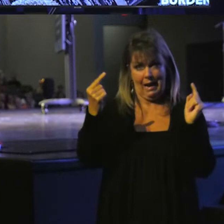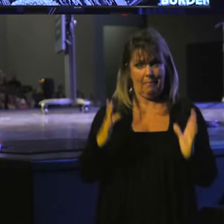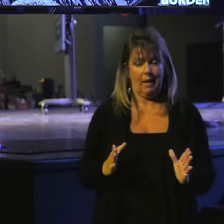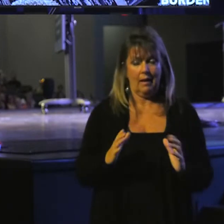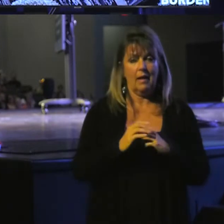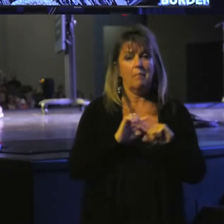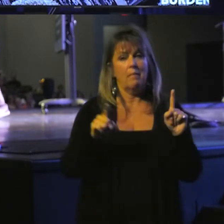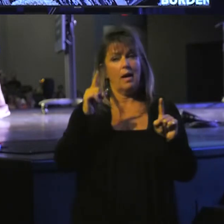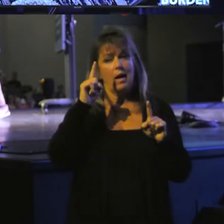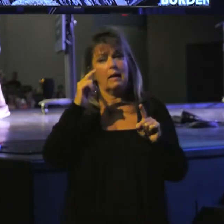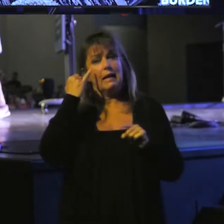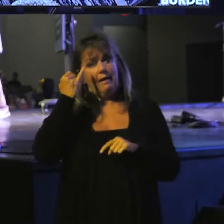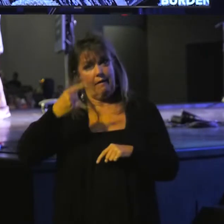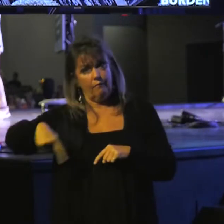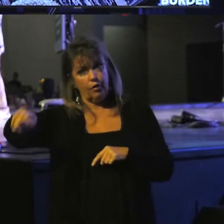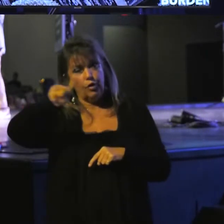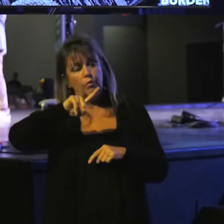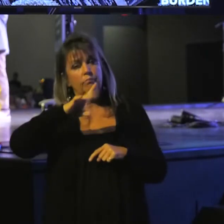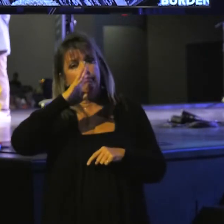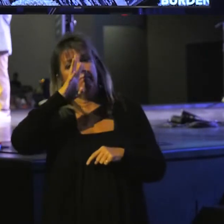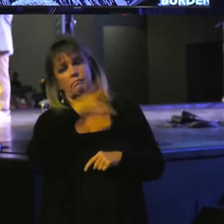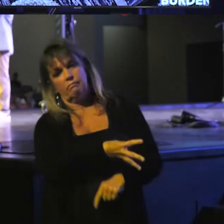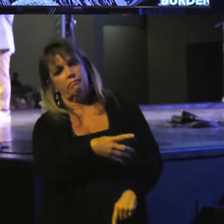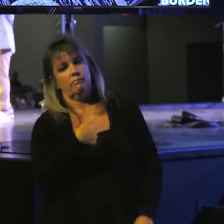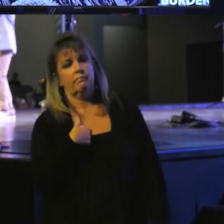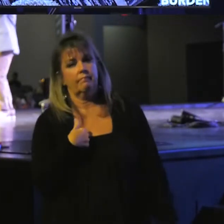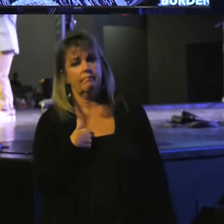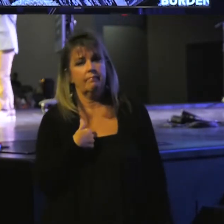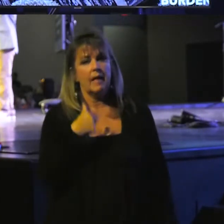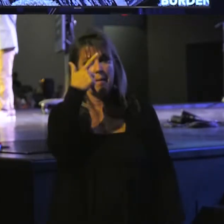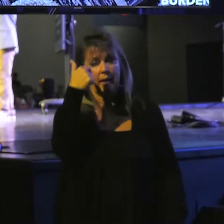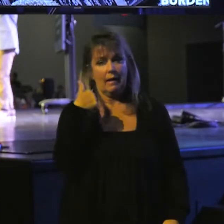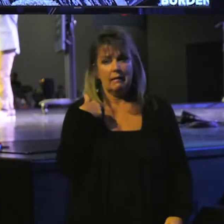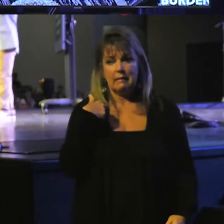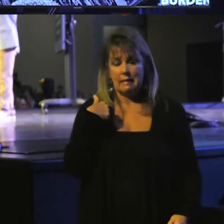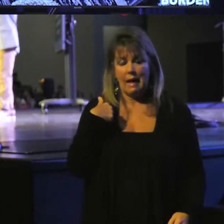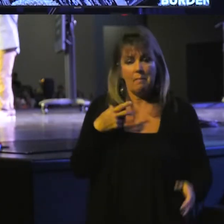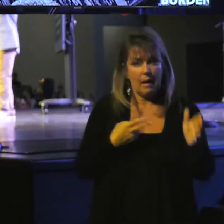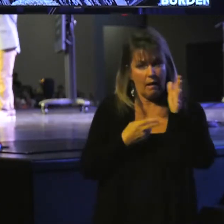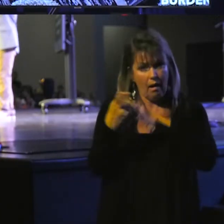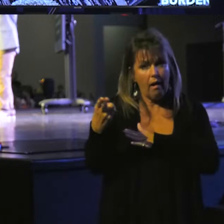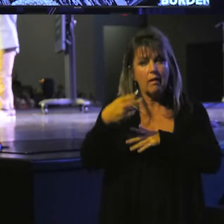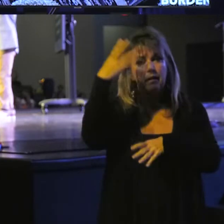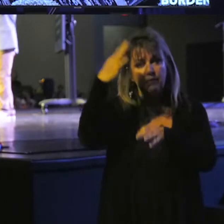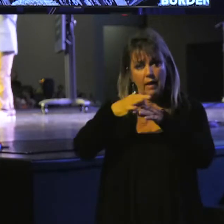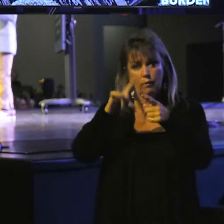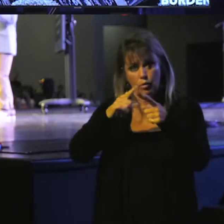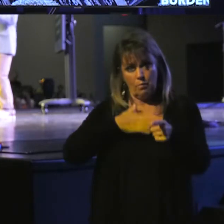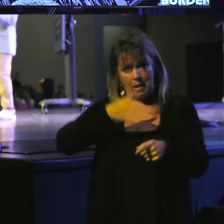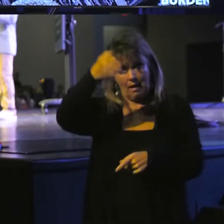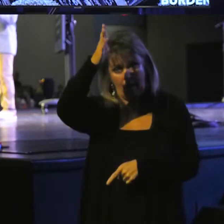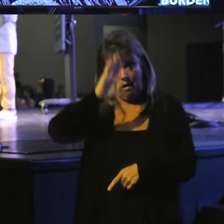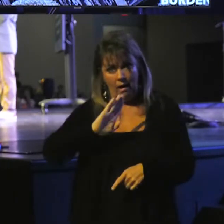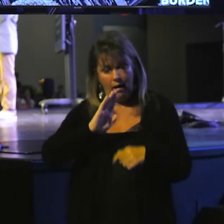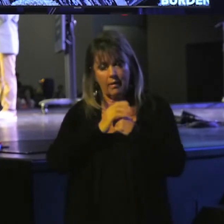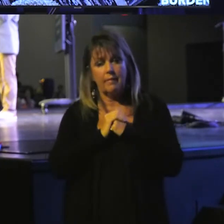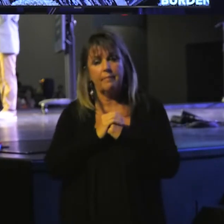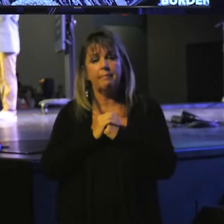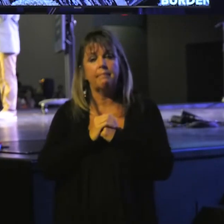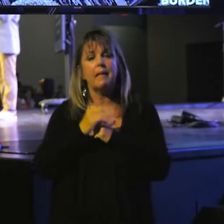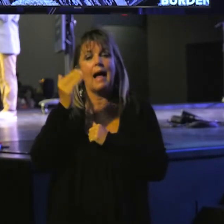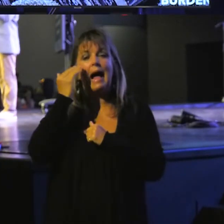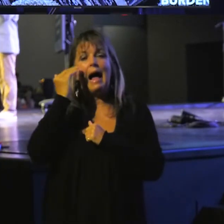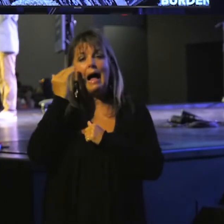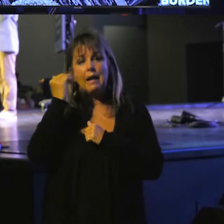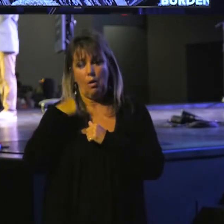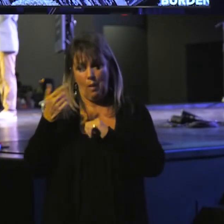But if you disregard me because I am being honest and faithful to my God, I know